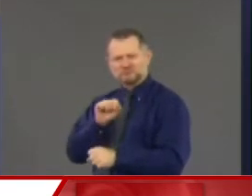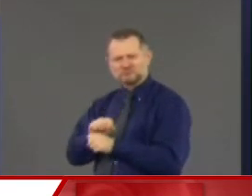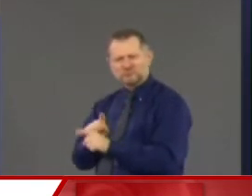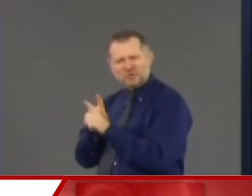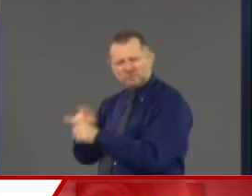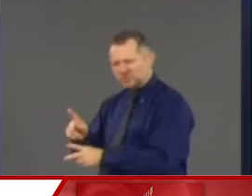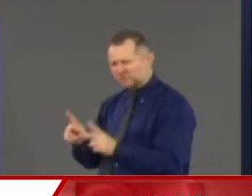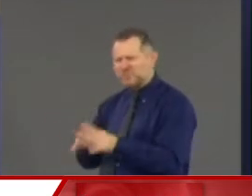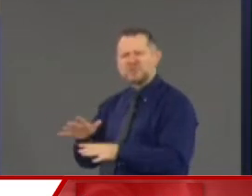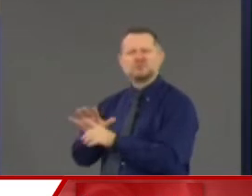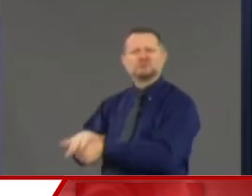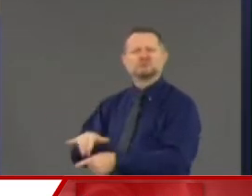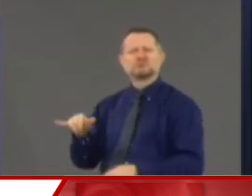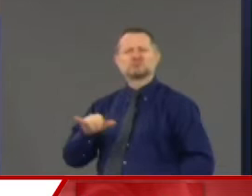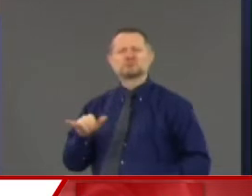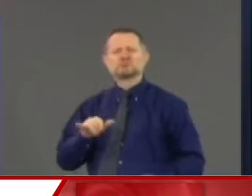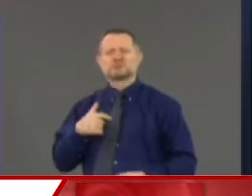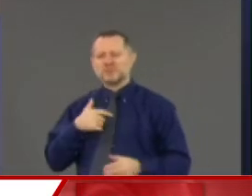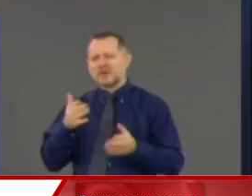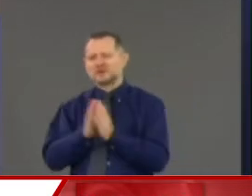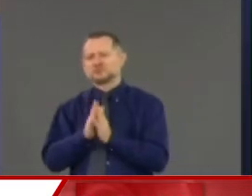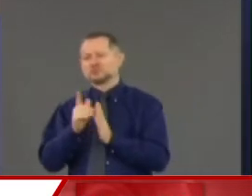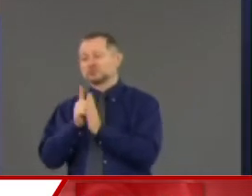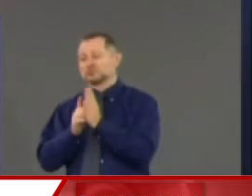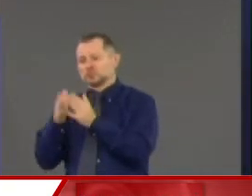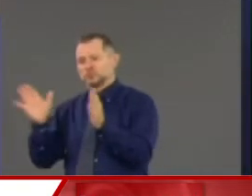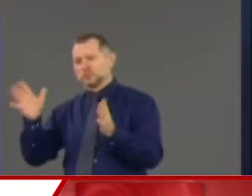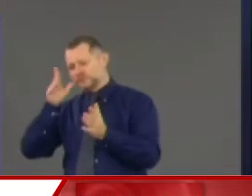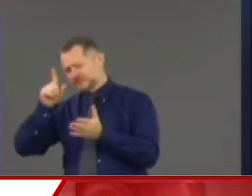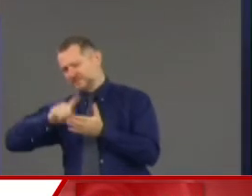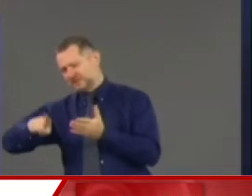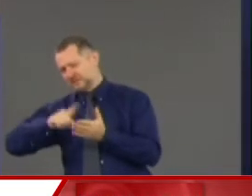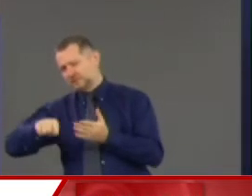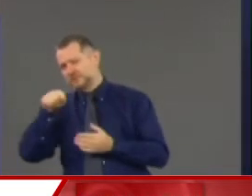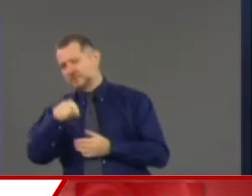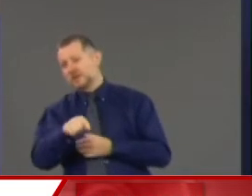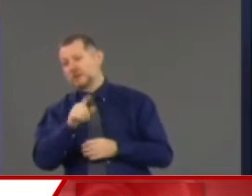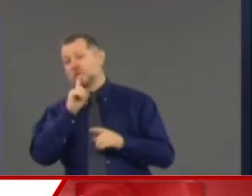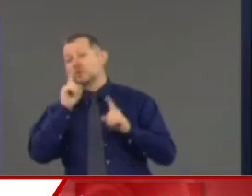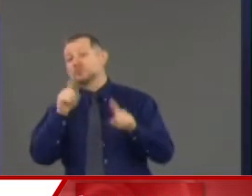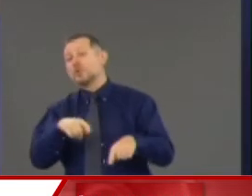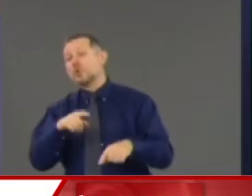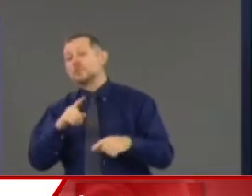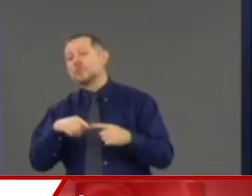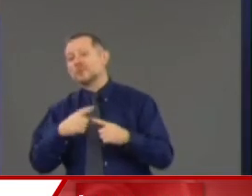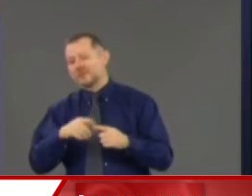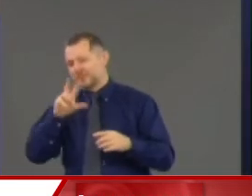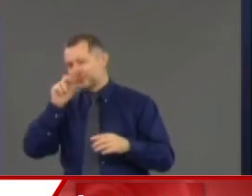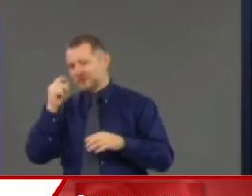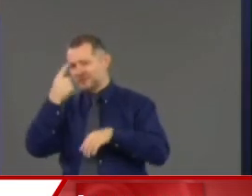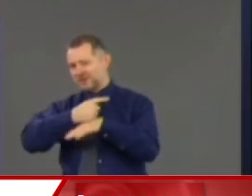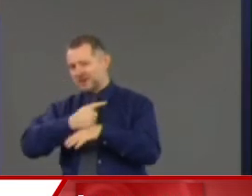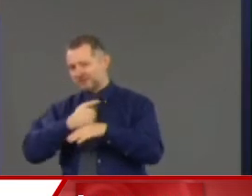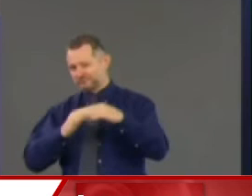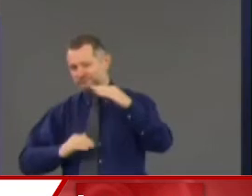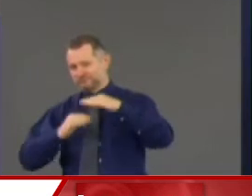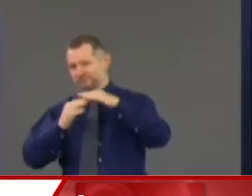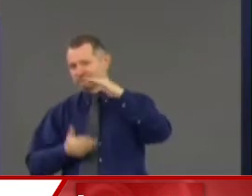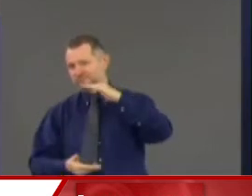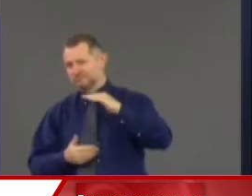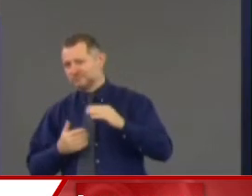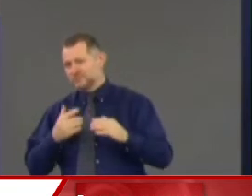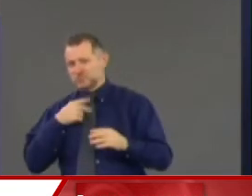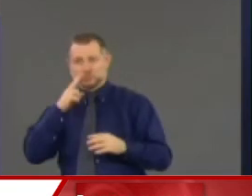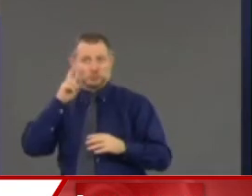I asked the Attorney General for a report. I want that report done 30 days from when I asked her, just two days ago.